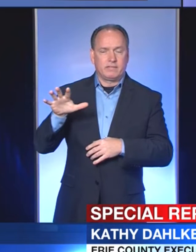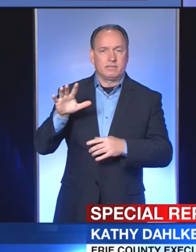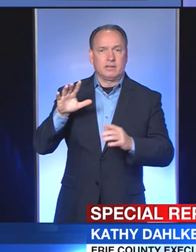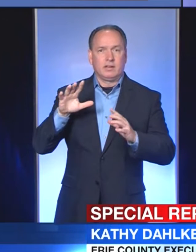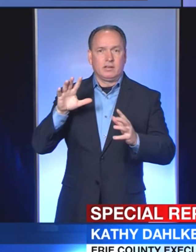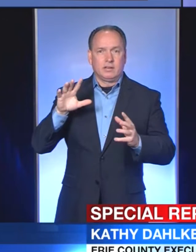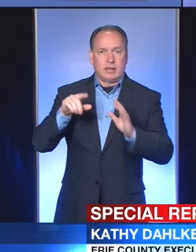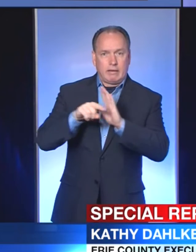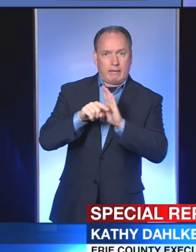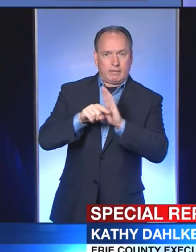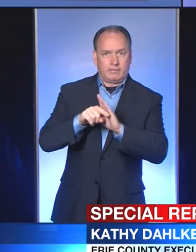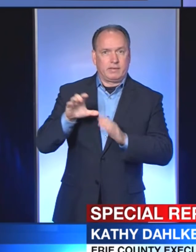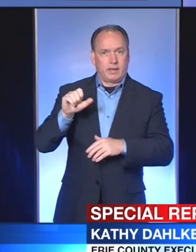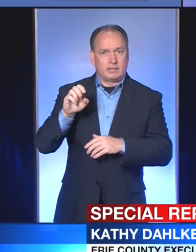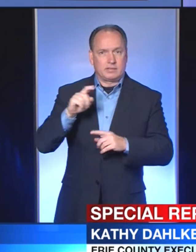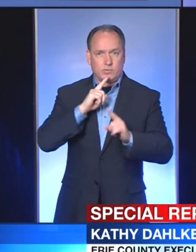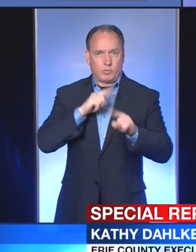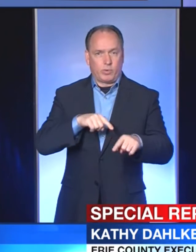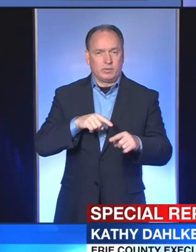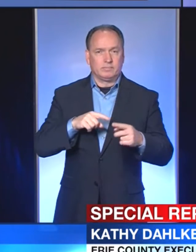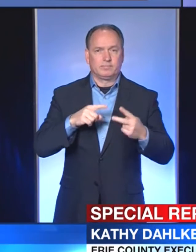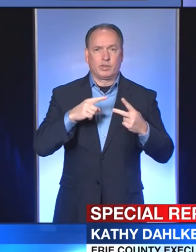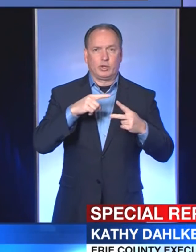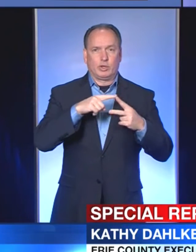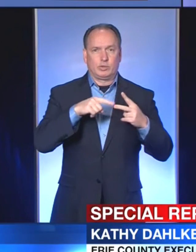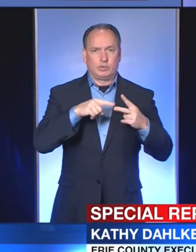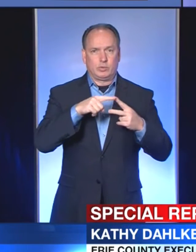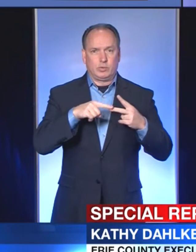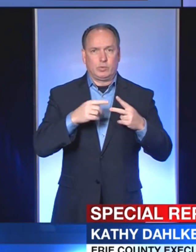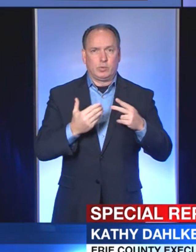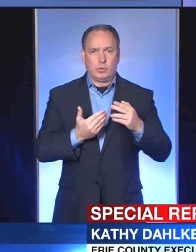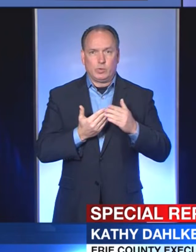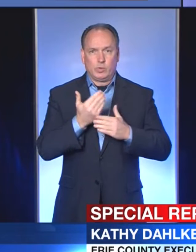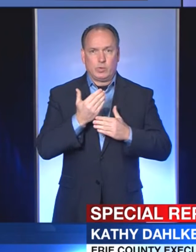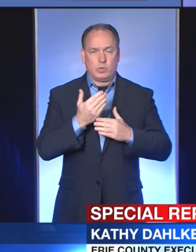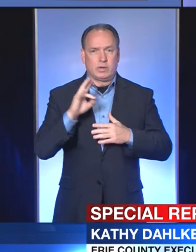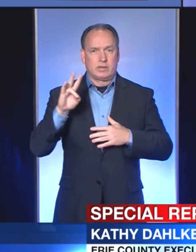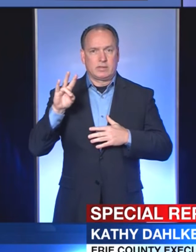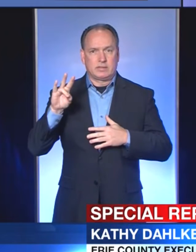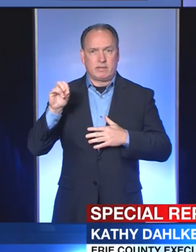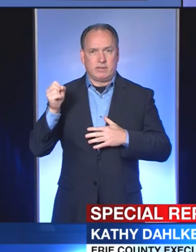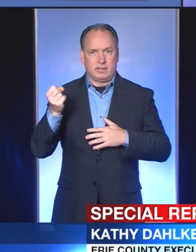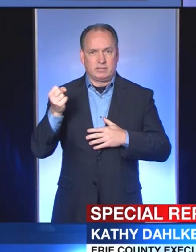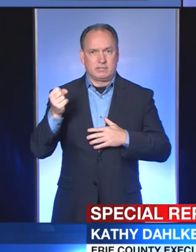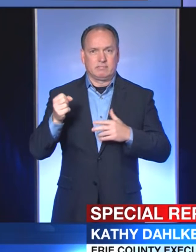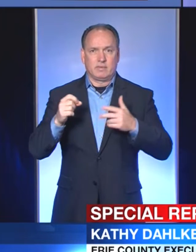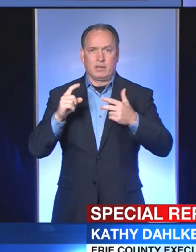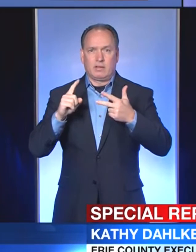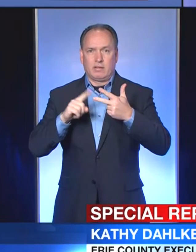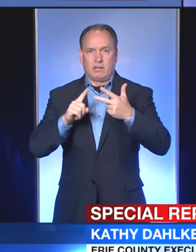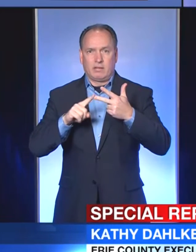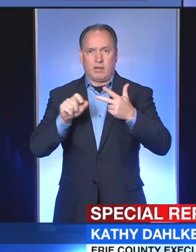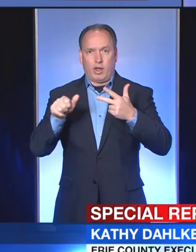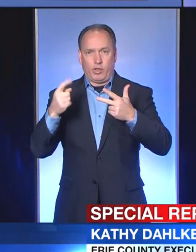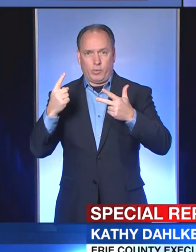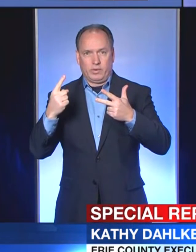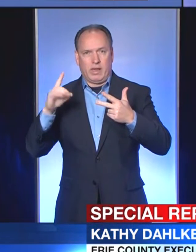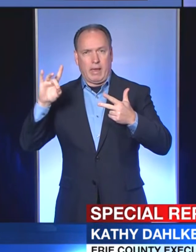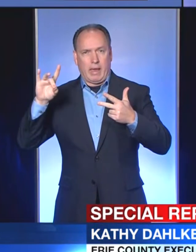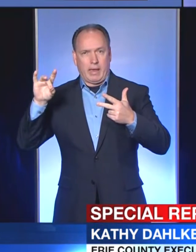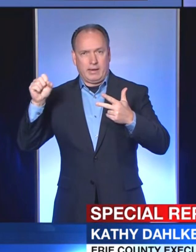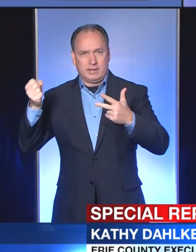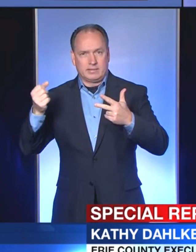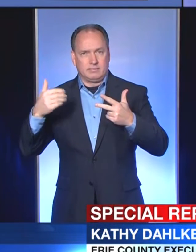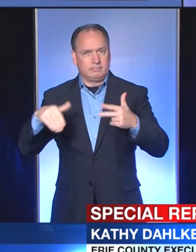Two of these individuals are in their 70s, and one is in their 80s. We now have